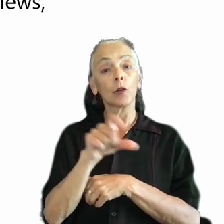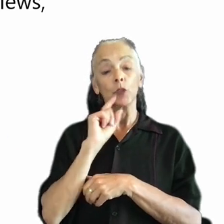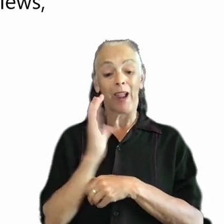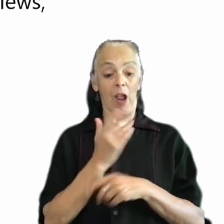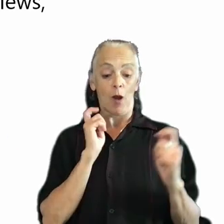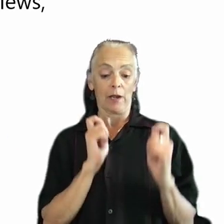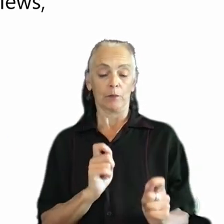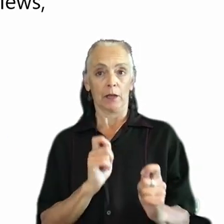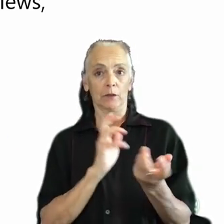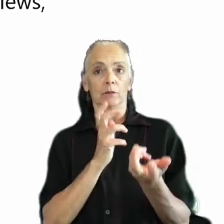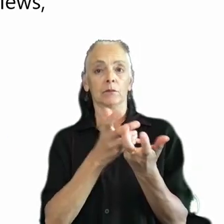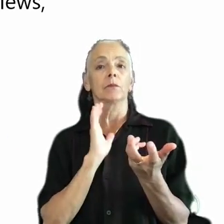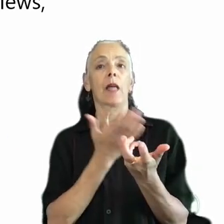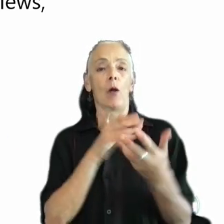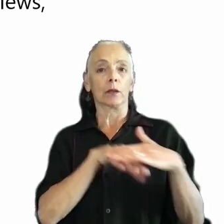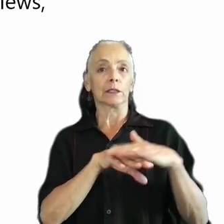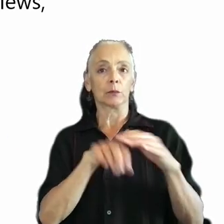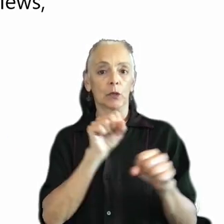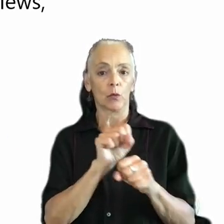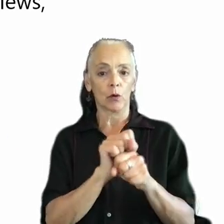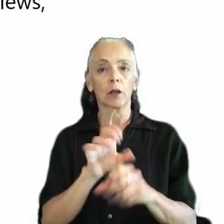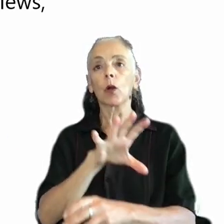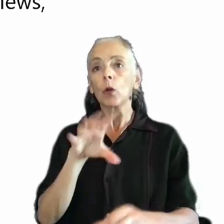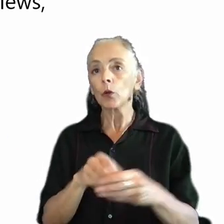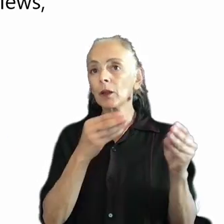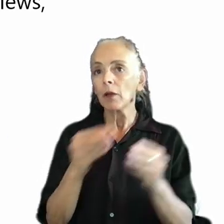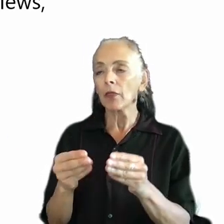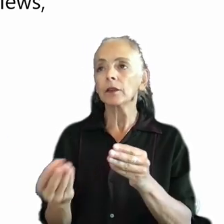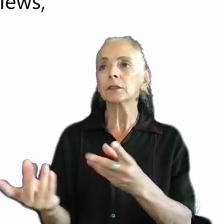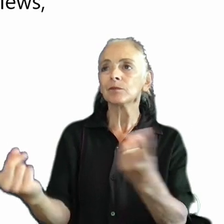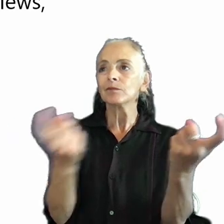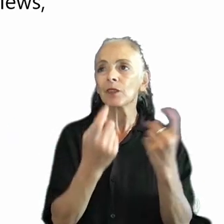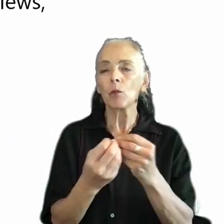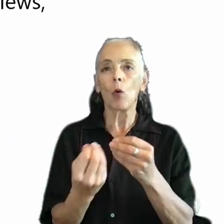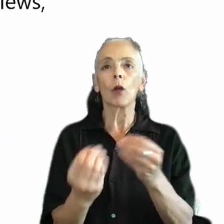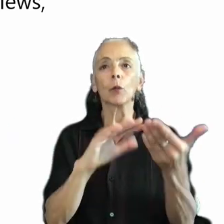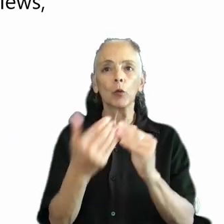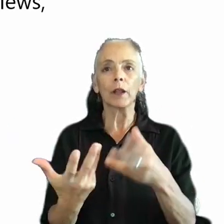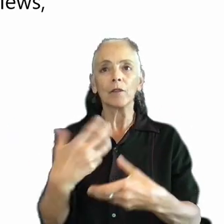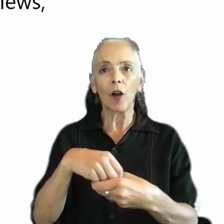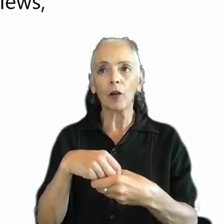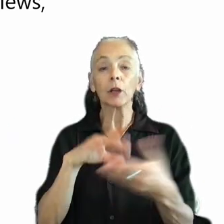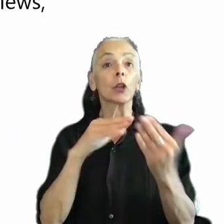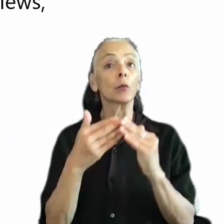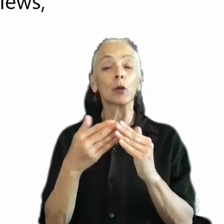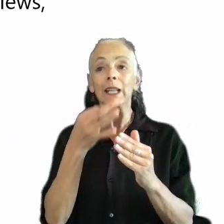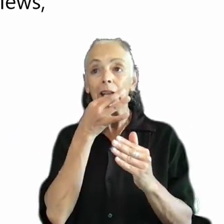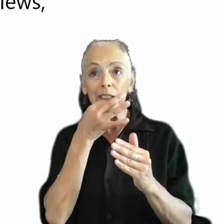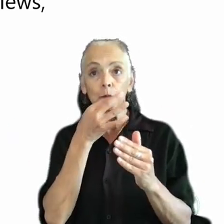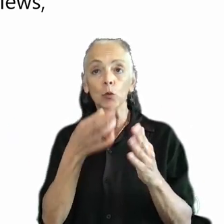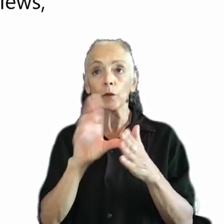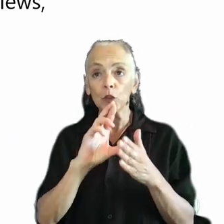our accessibility work, including methods that have more community involvement such as community expert reviews, player connects,